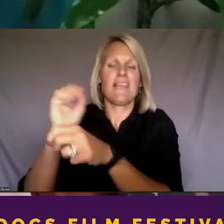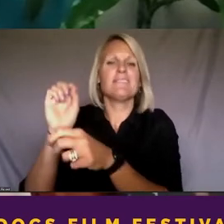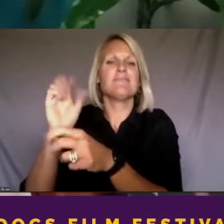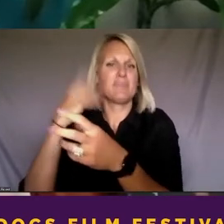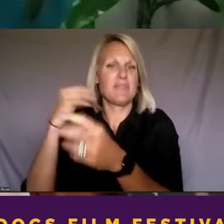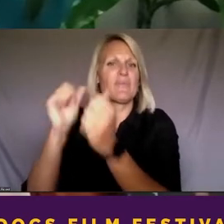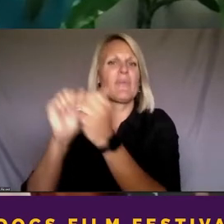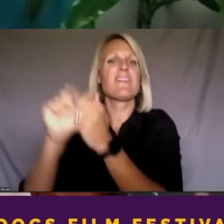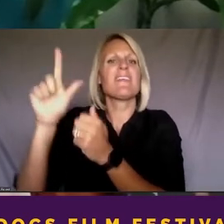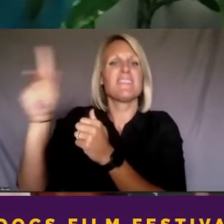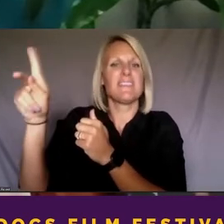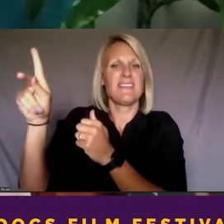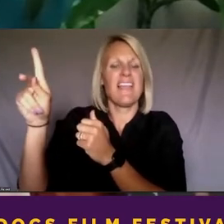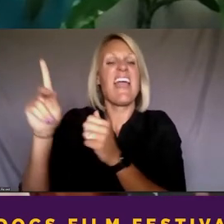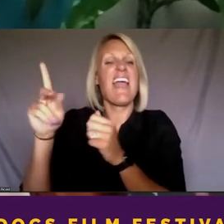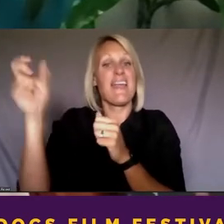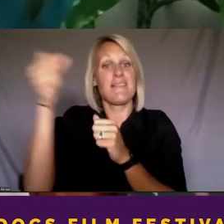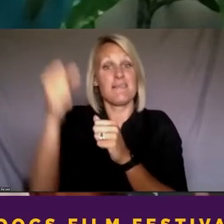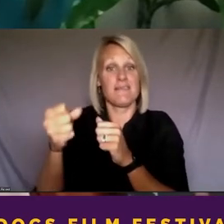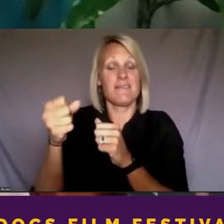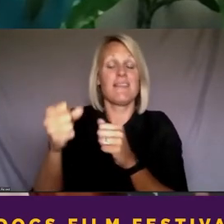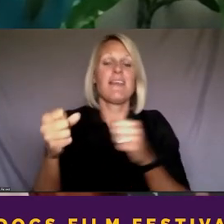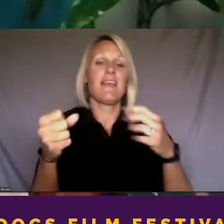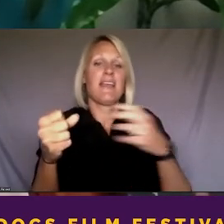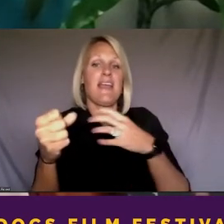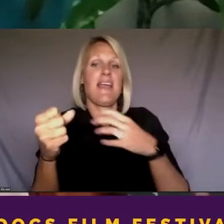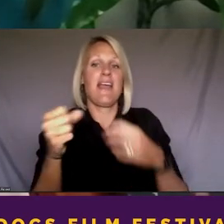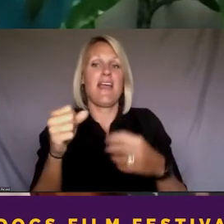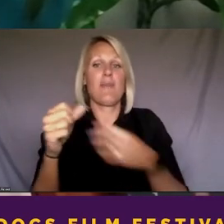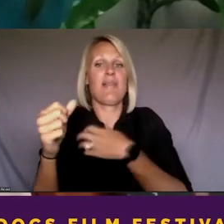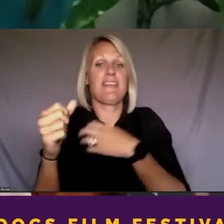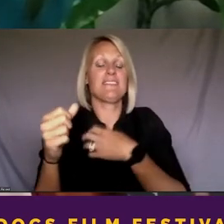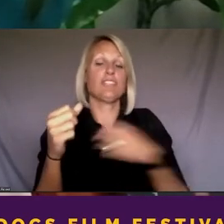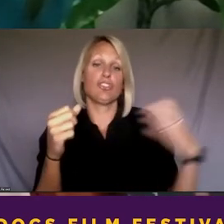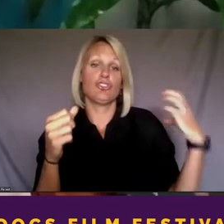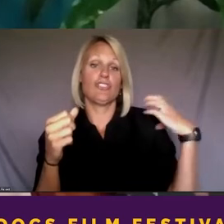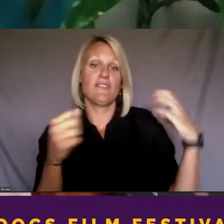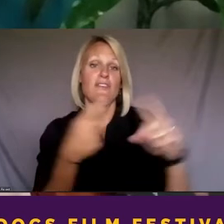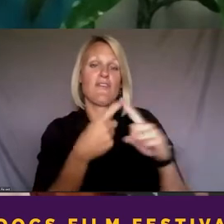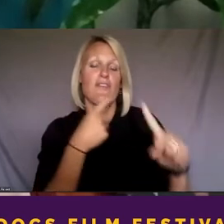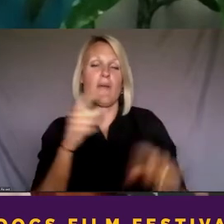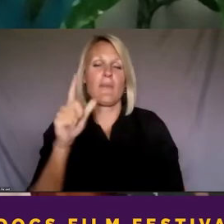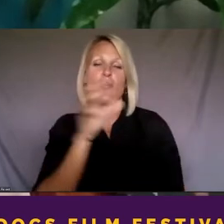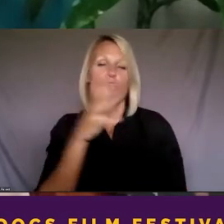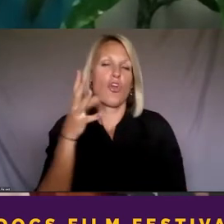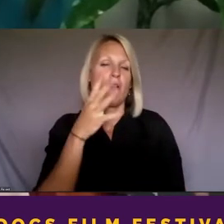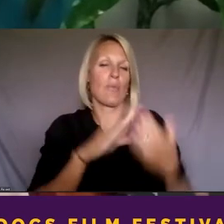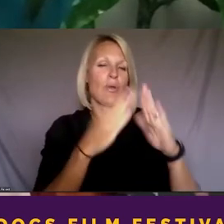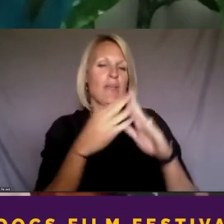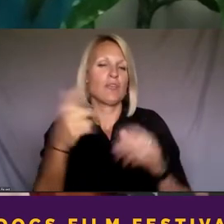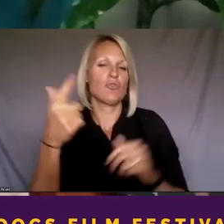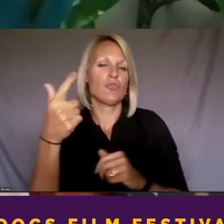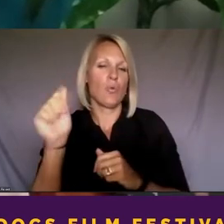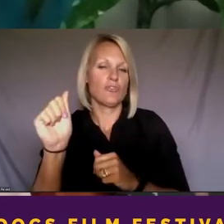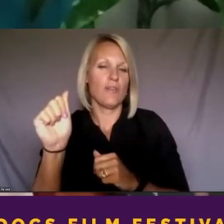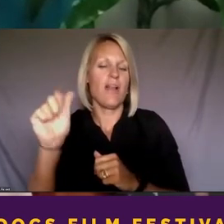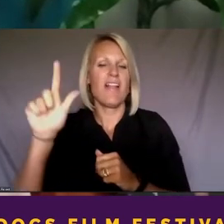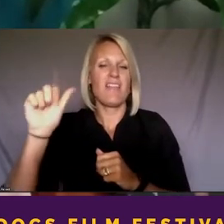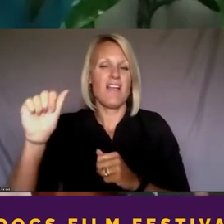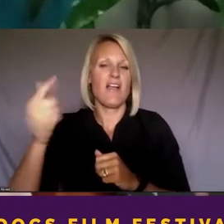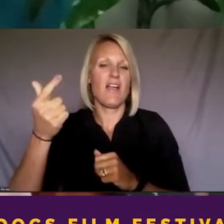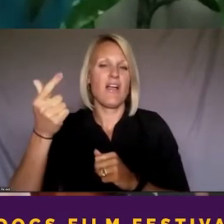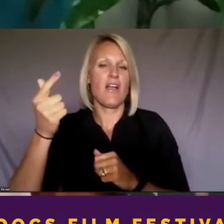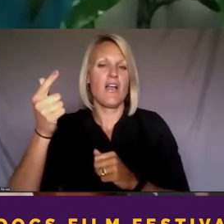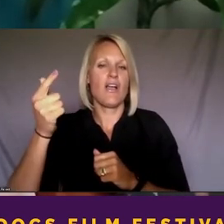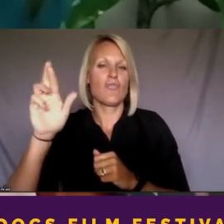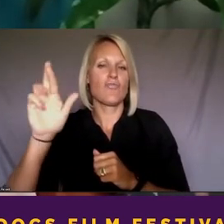with her a police chief from LaGrange, Georgia, which is a rural community west close toward